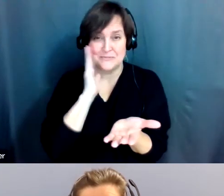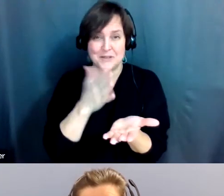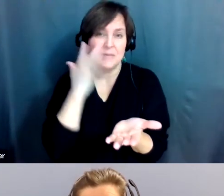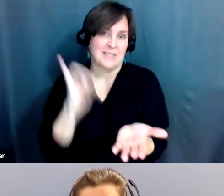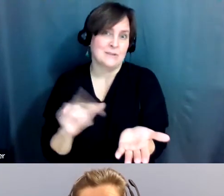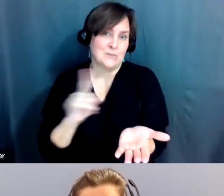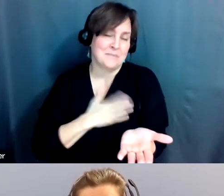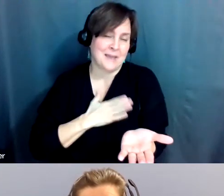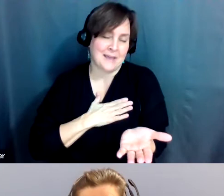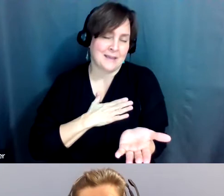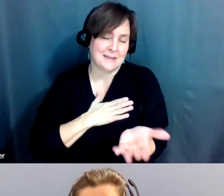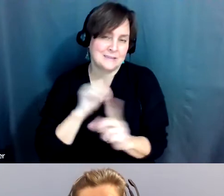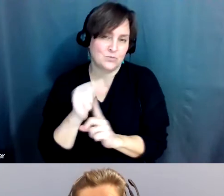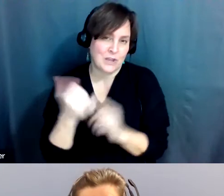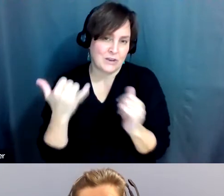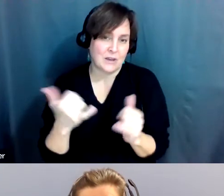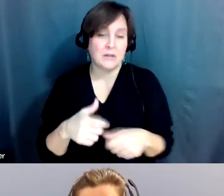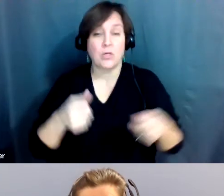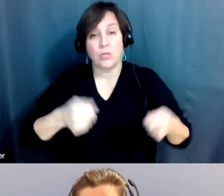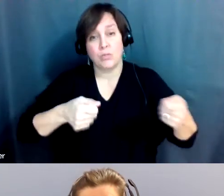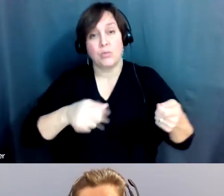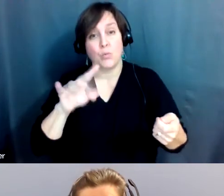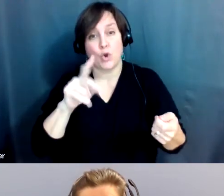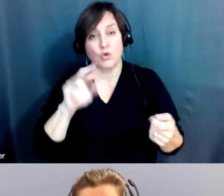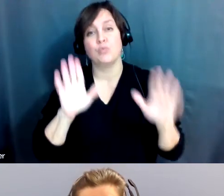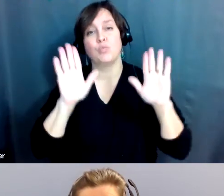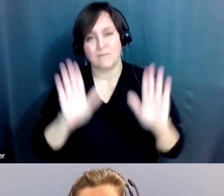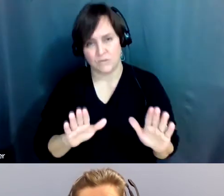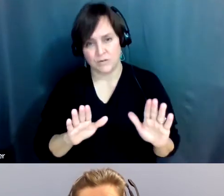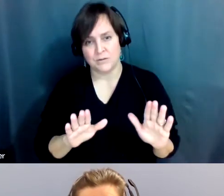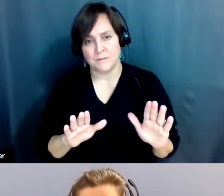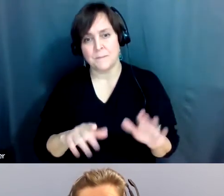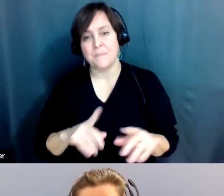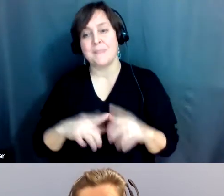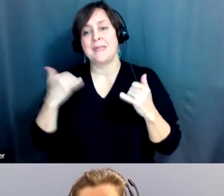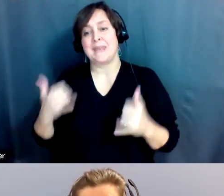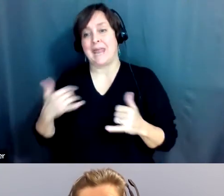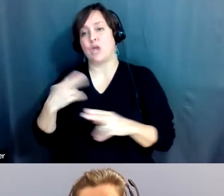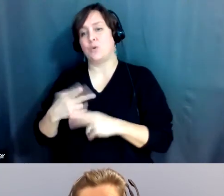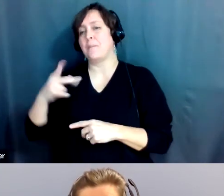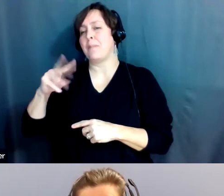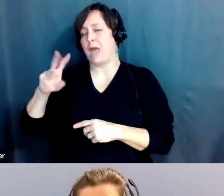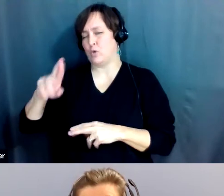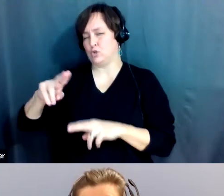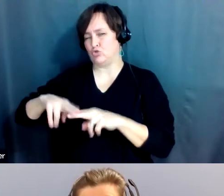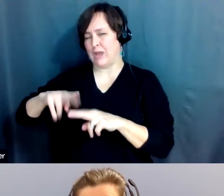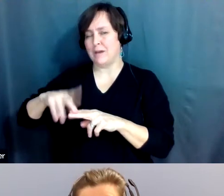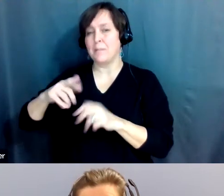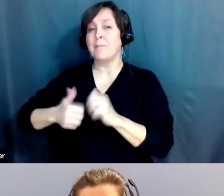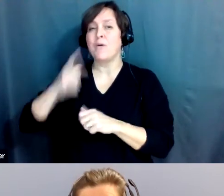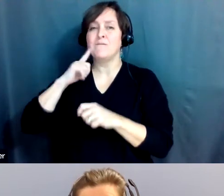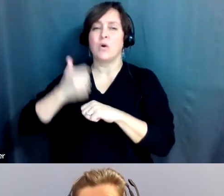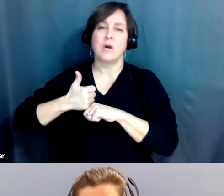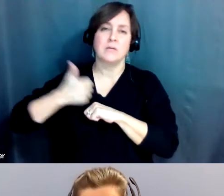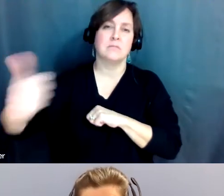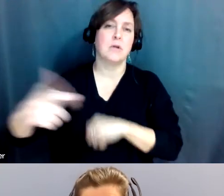am. Uh, the walker is wonderful. Um, I use the power chair primarily for longer distances